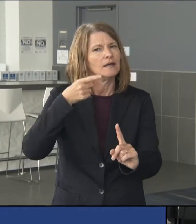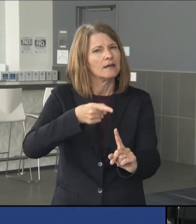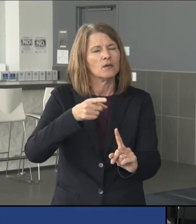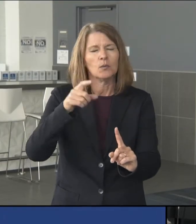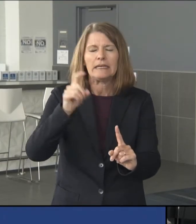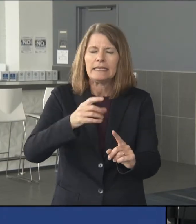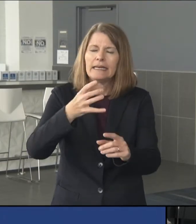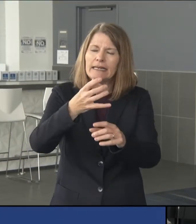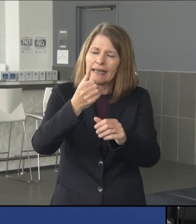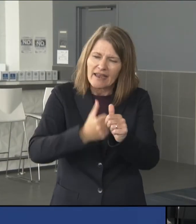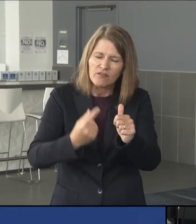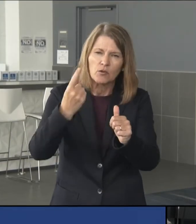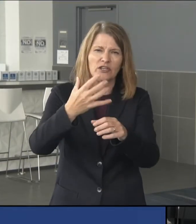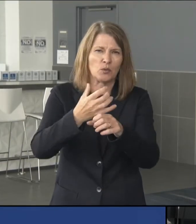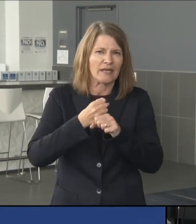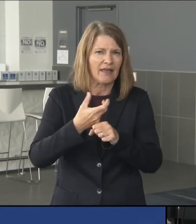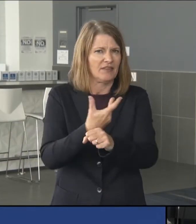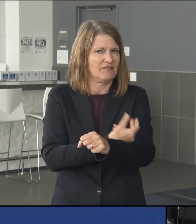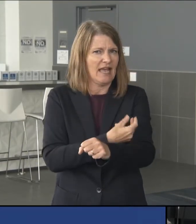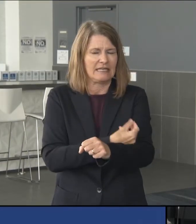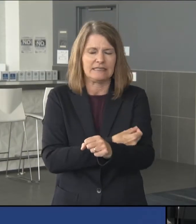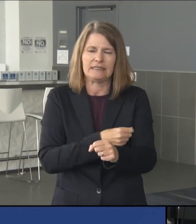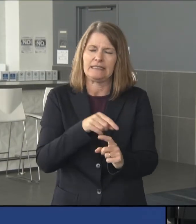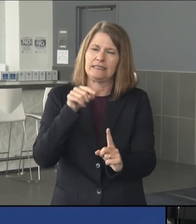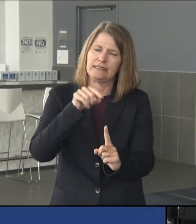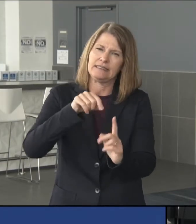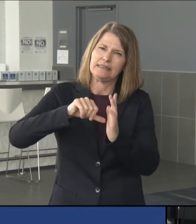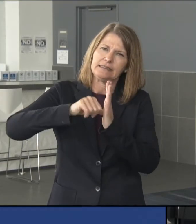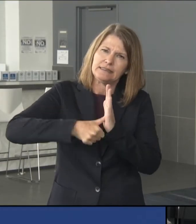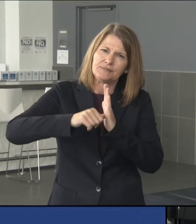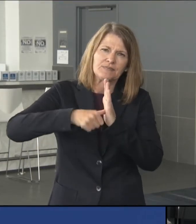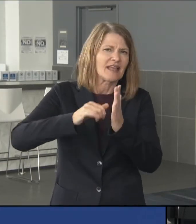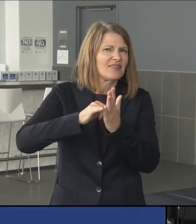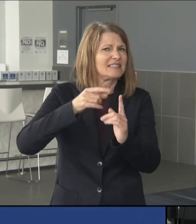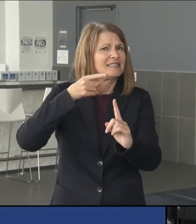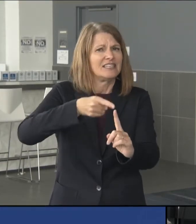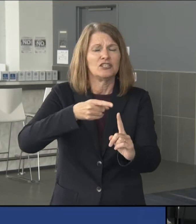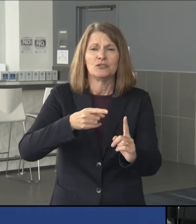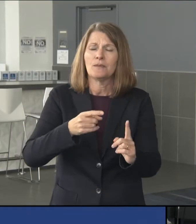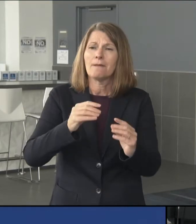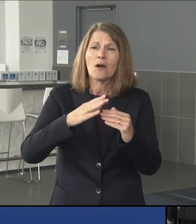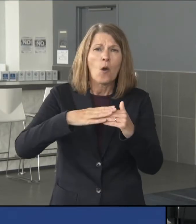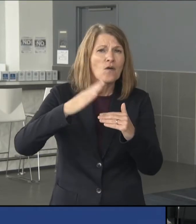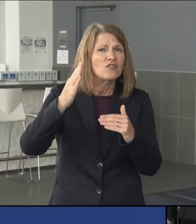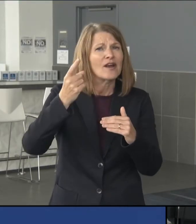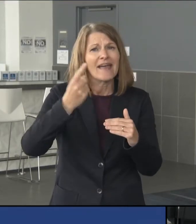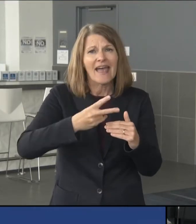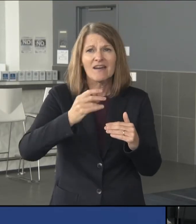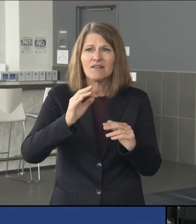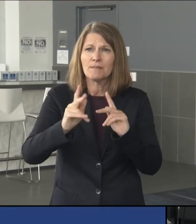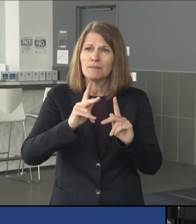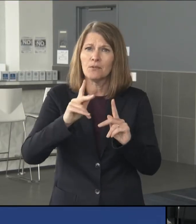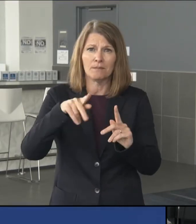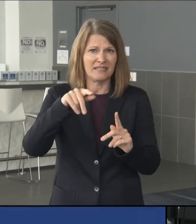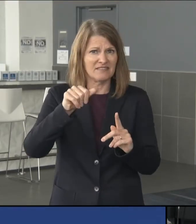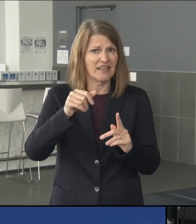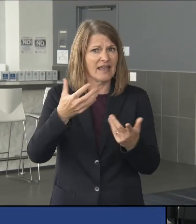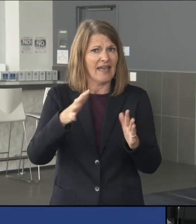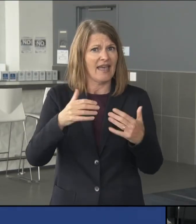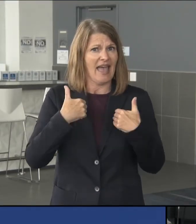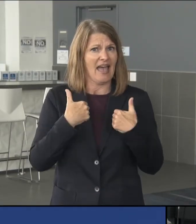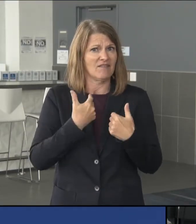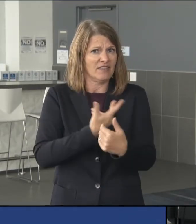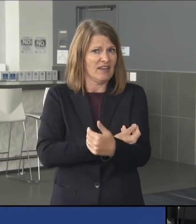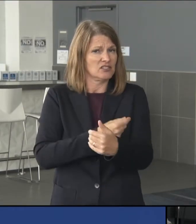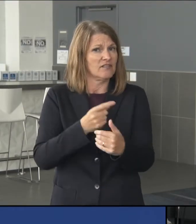everybody to get the vaccine. That's the issue. More than half of Pennsylvania's have the vaccine, the first dose, and